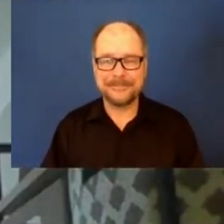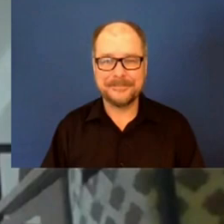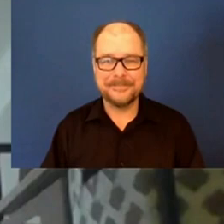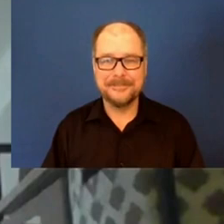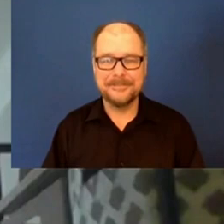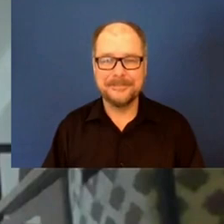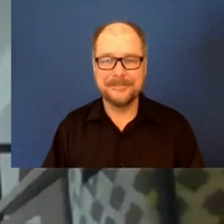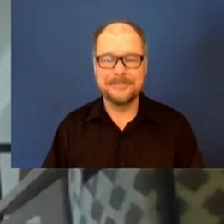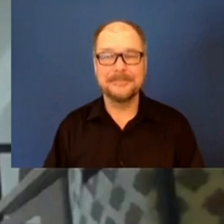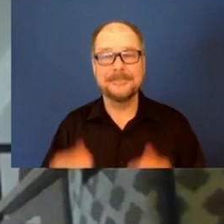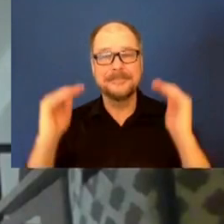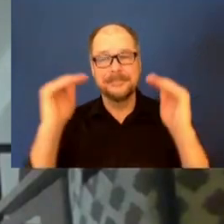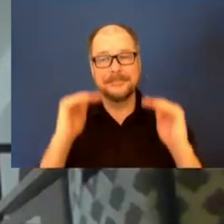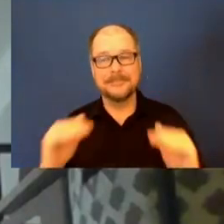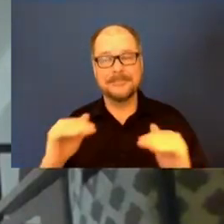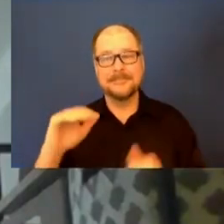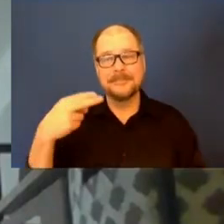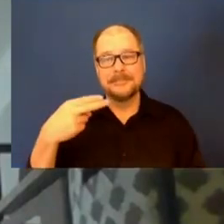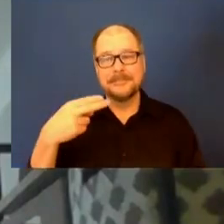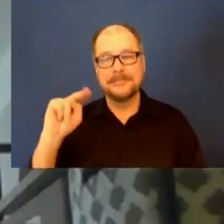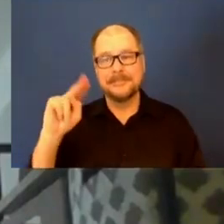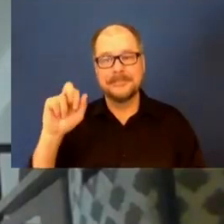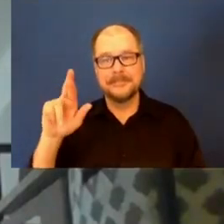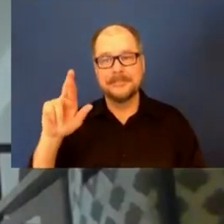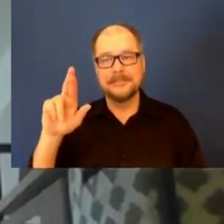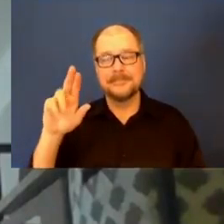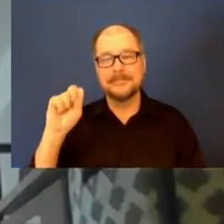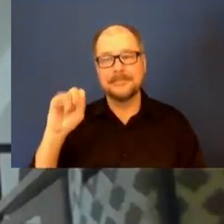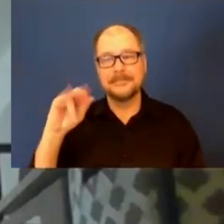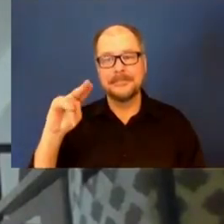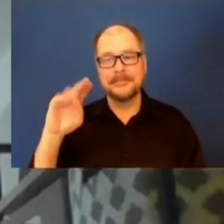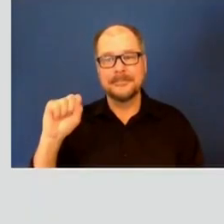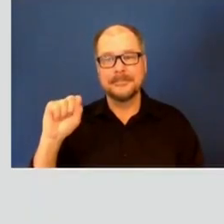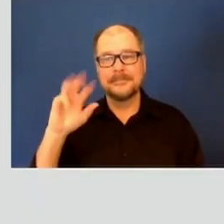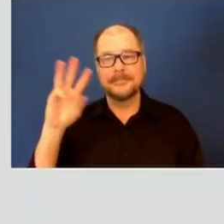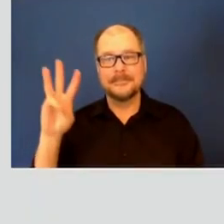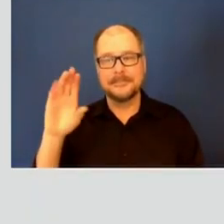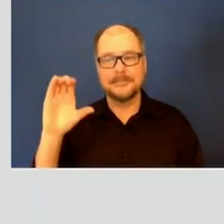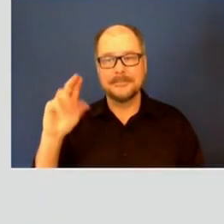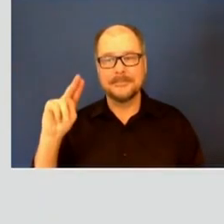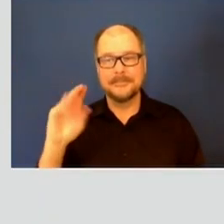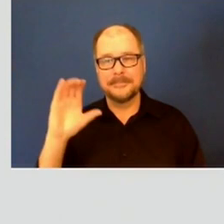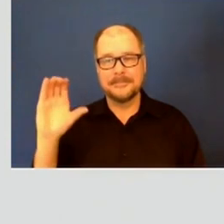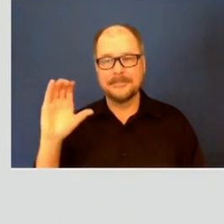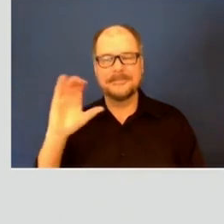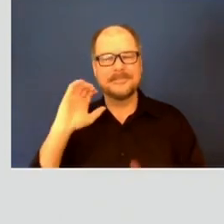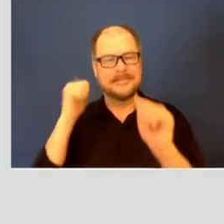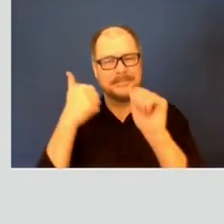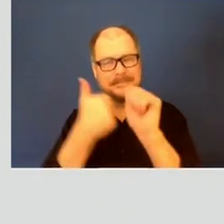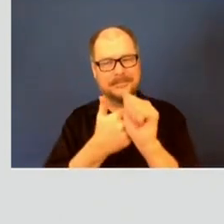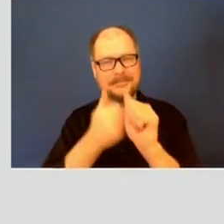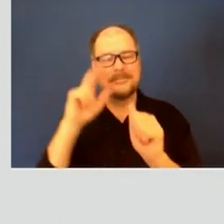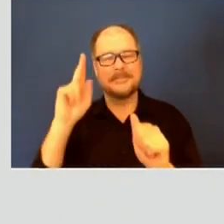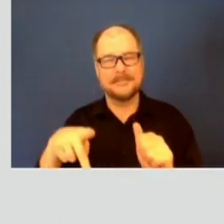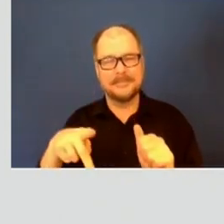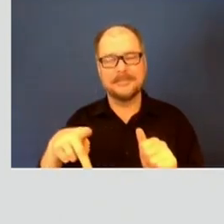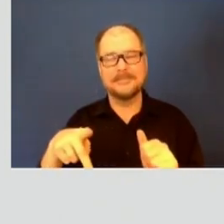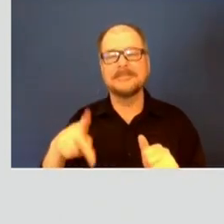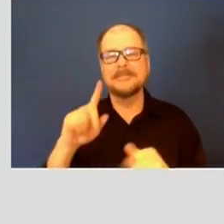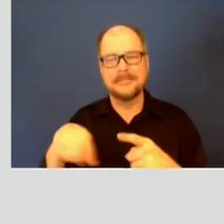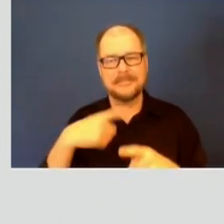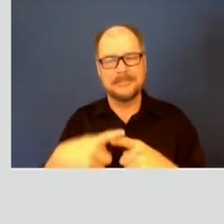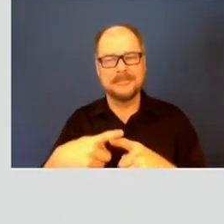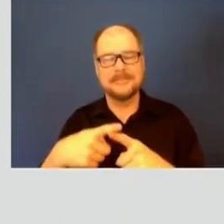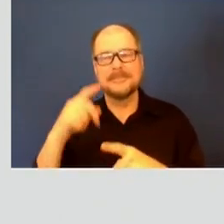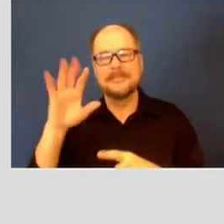Next up is Hunter Science, WCNC. Just following up to Lauren's question about the FEMA and CARES